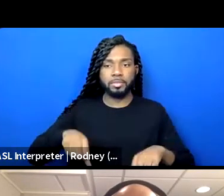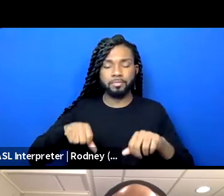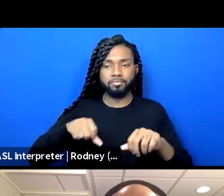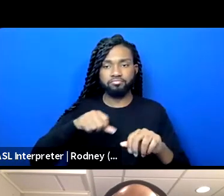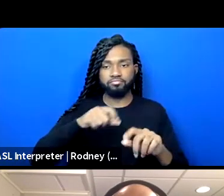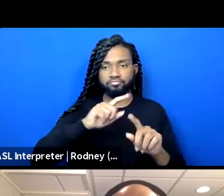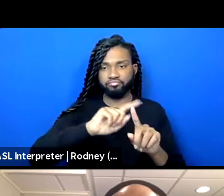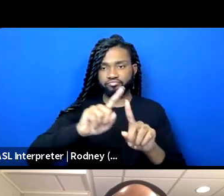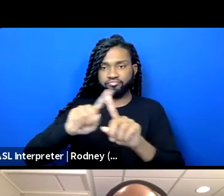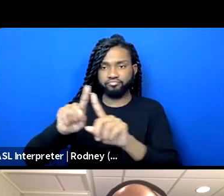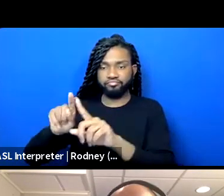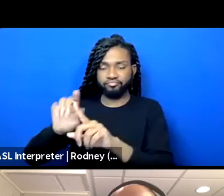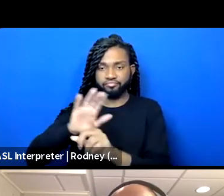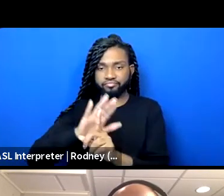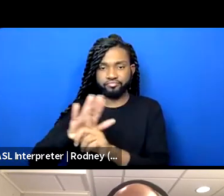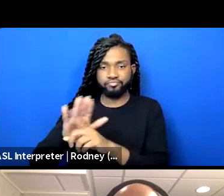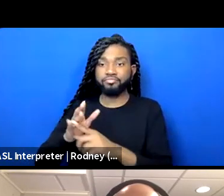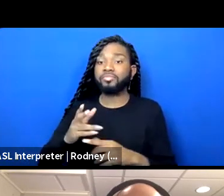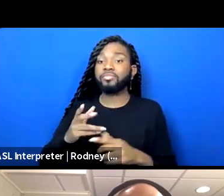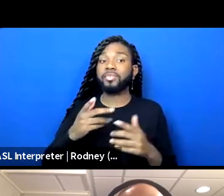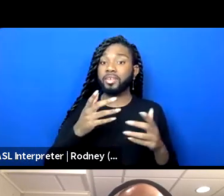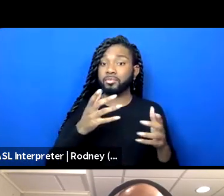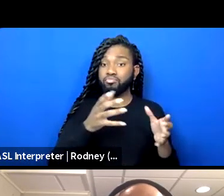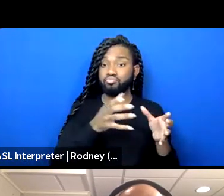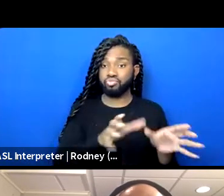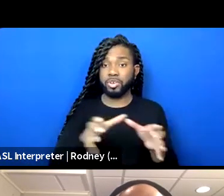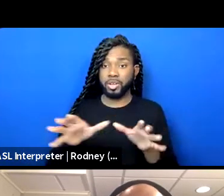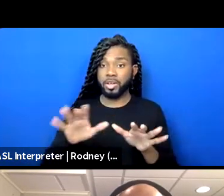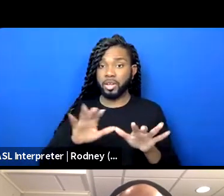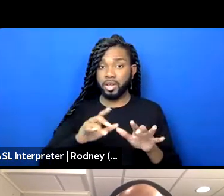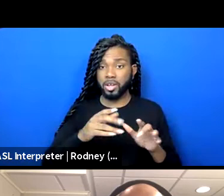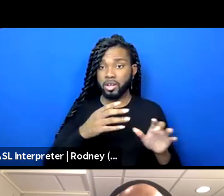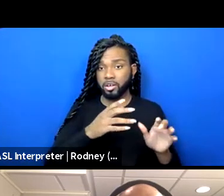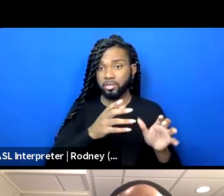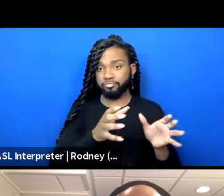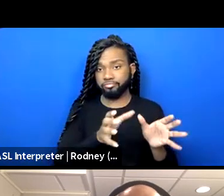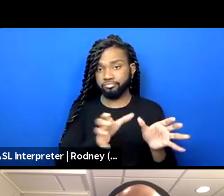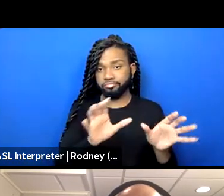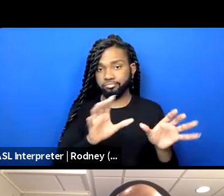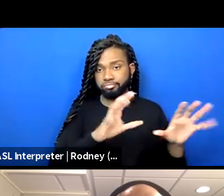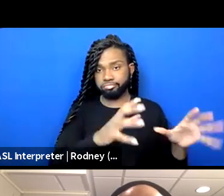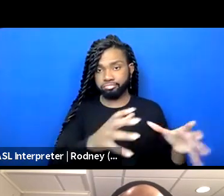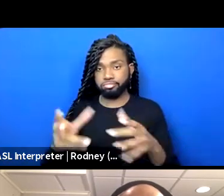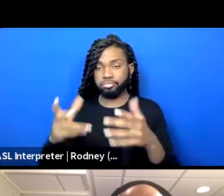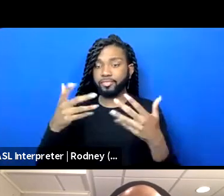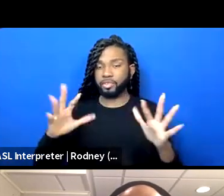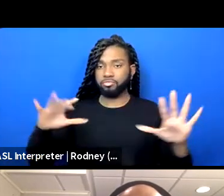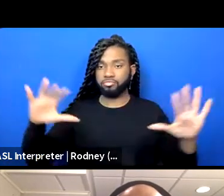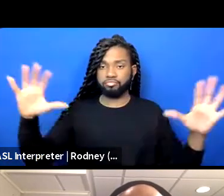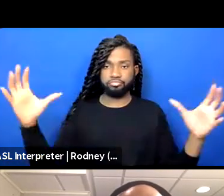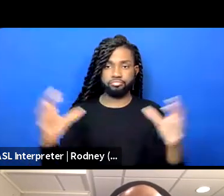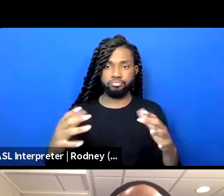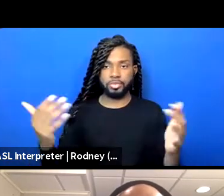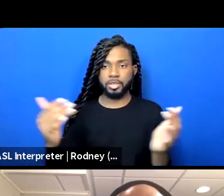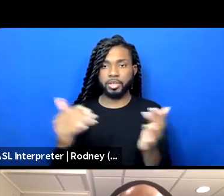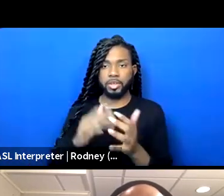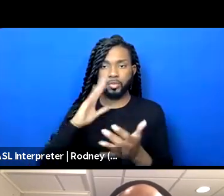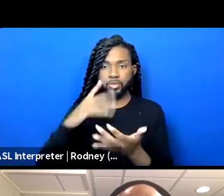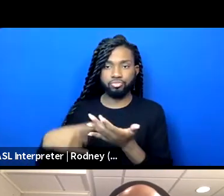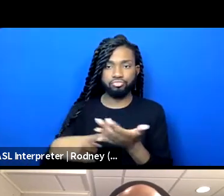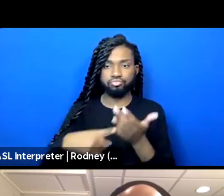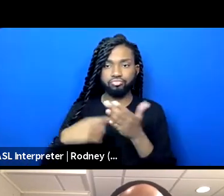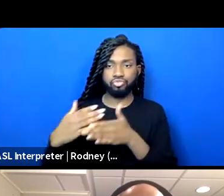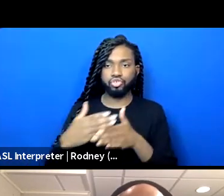We will come back after the breakouts and we will share out. And we know that we have until